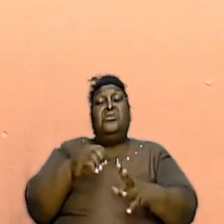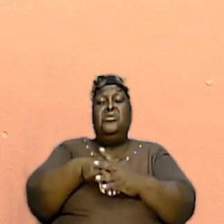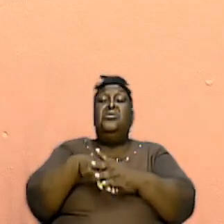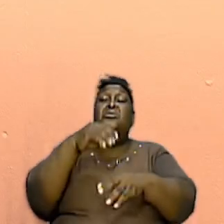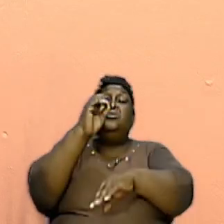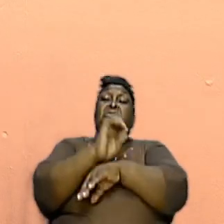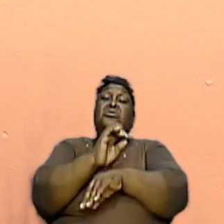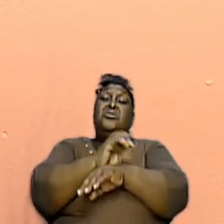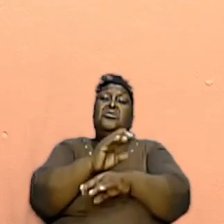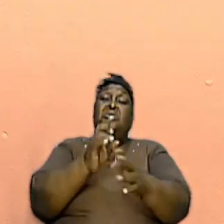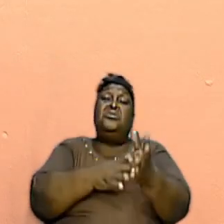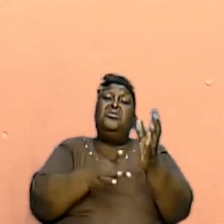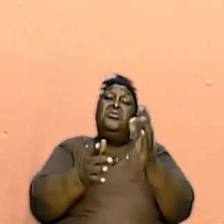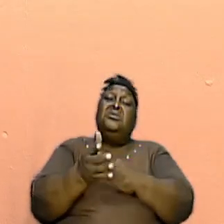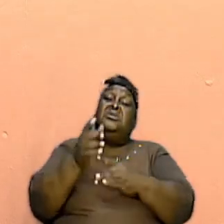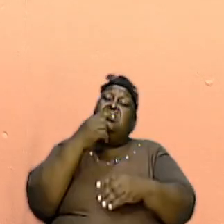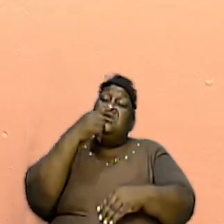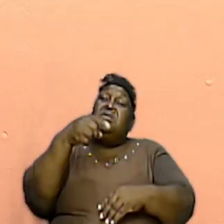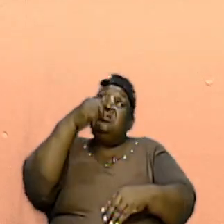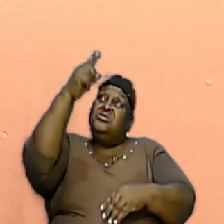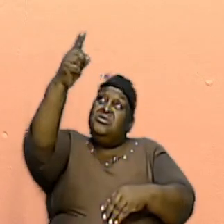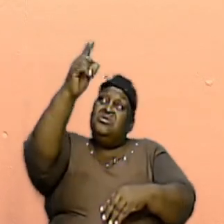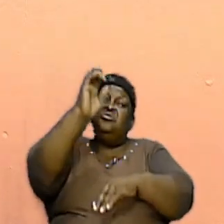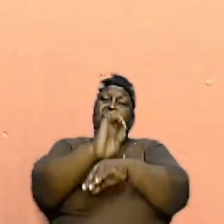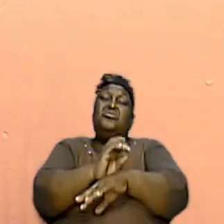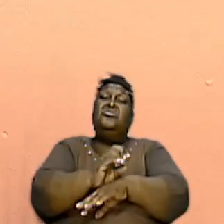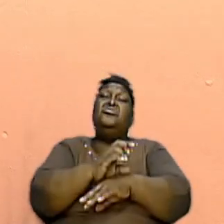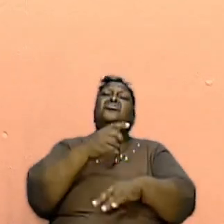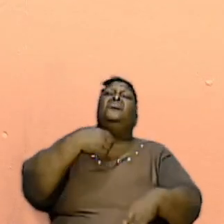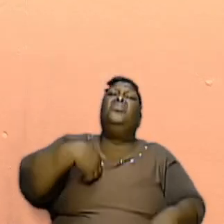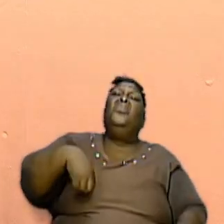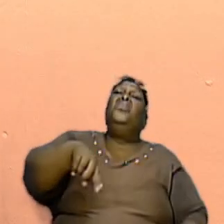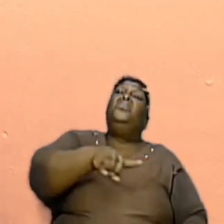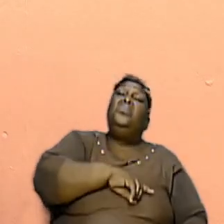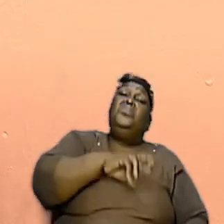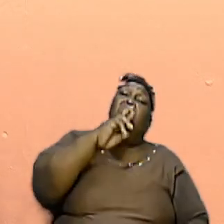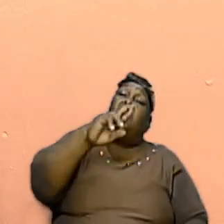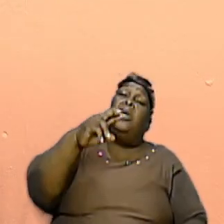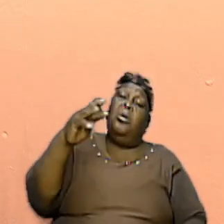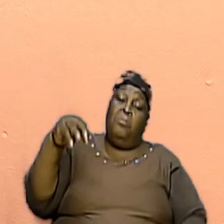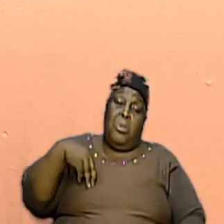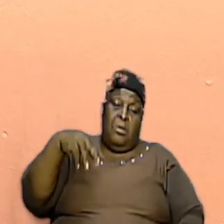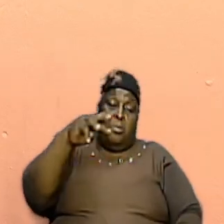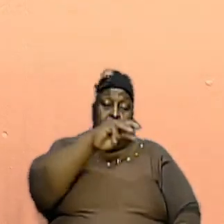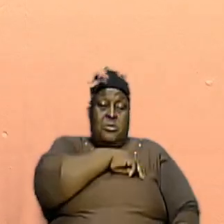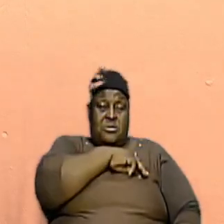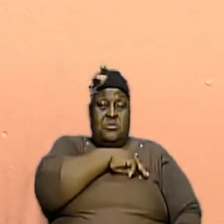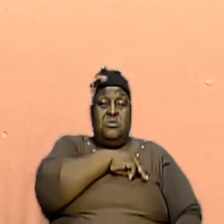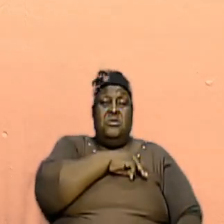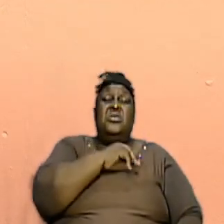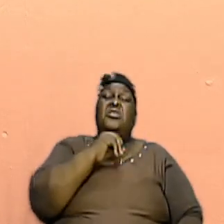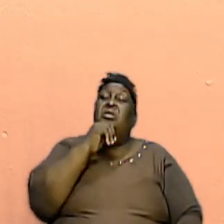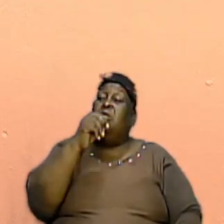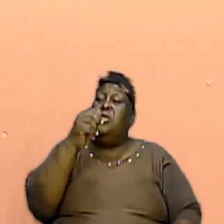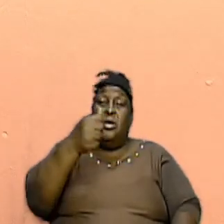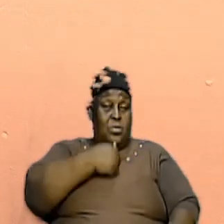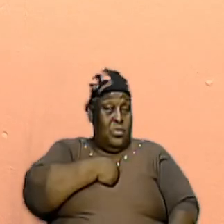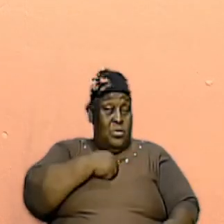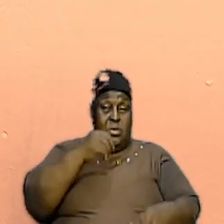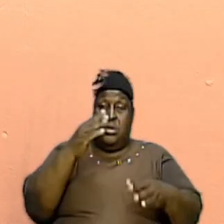said it is his church we are members not owners